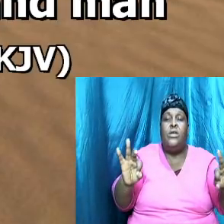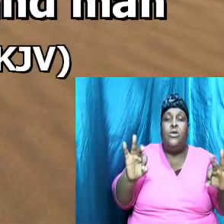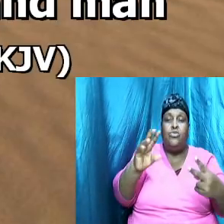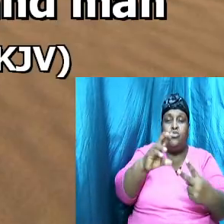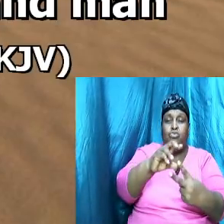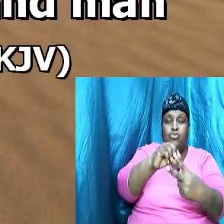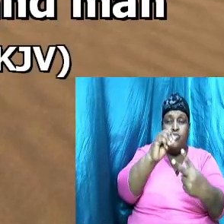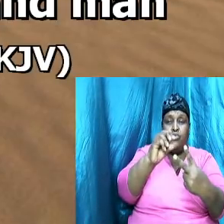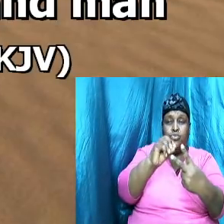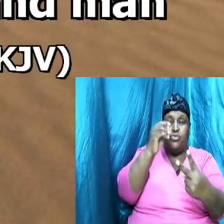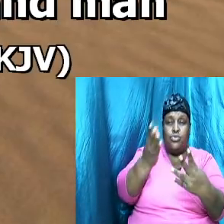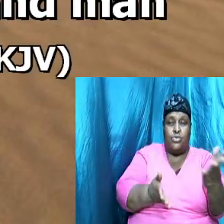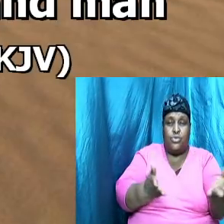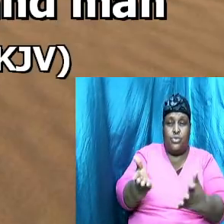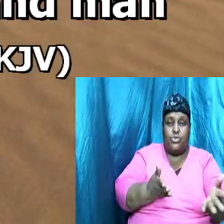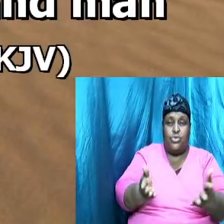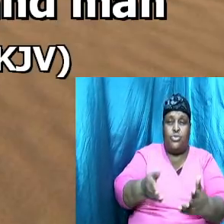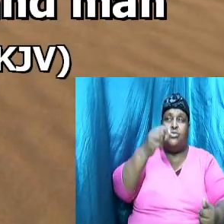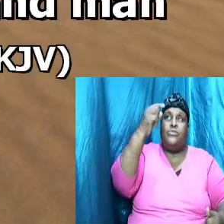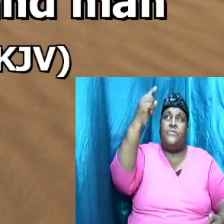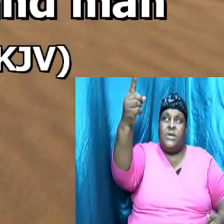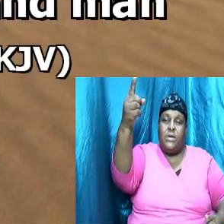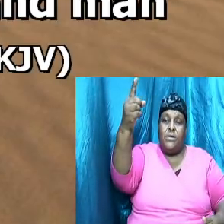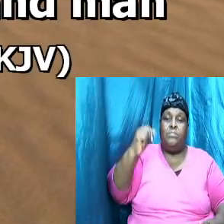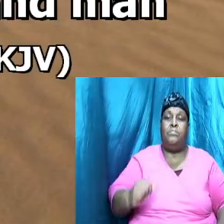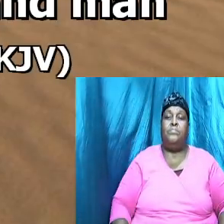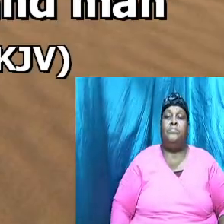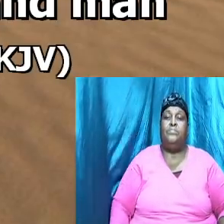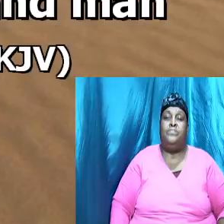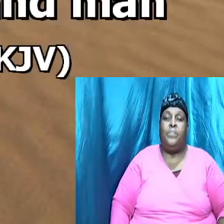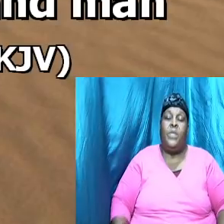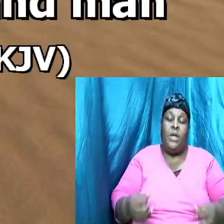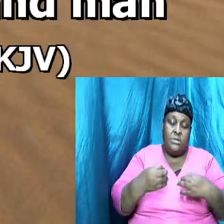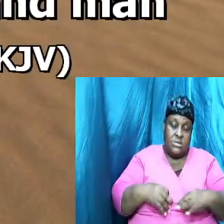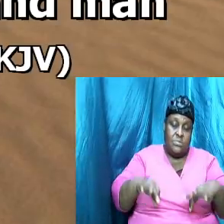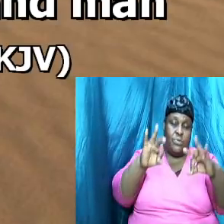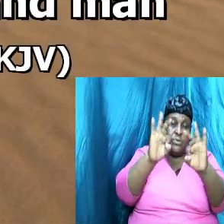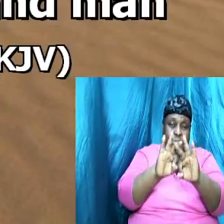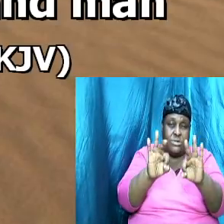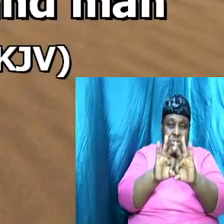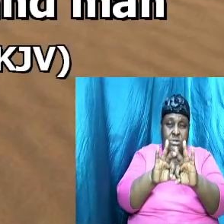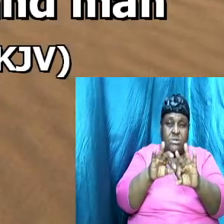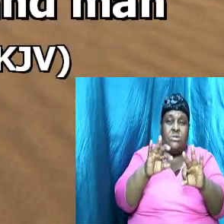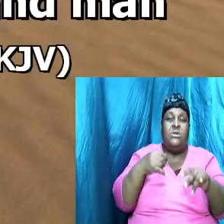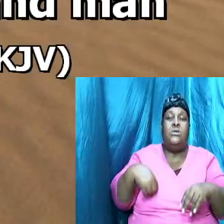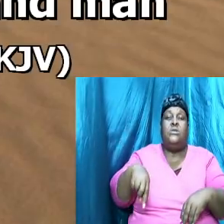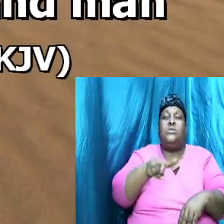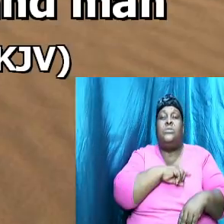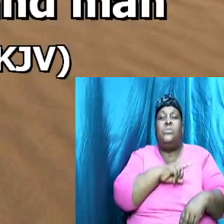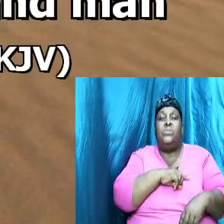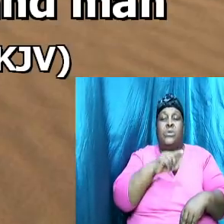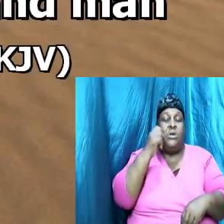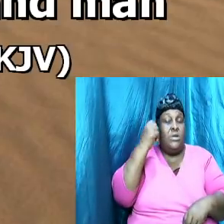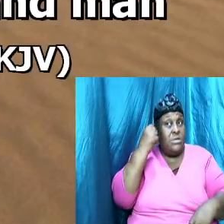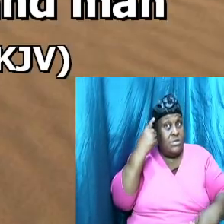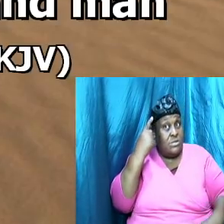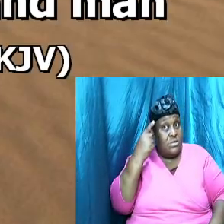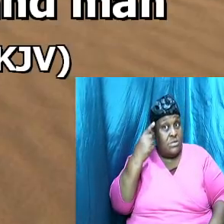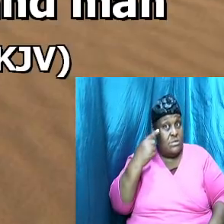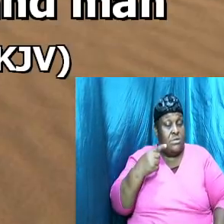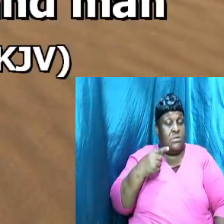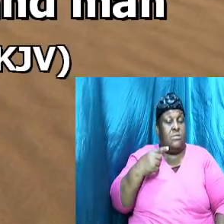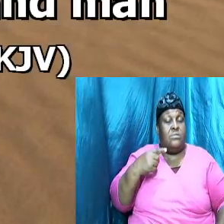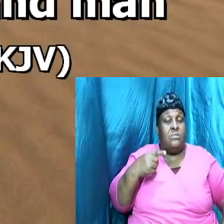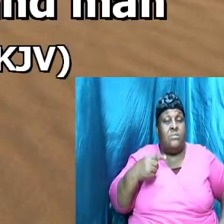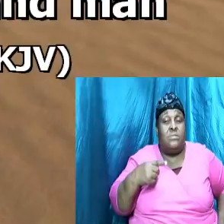to serve him yes and it is important that we understand that and I